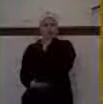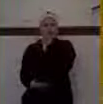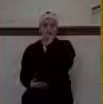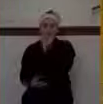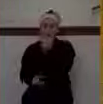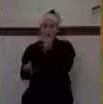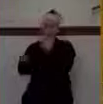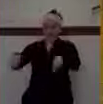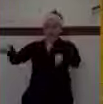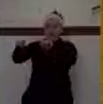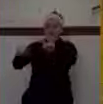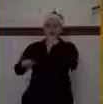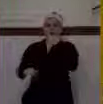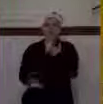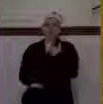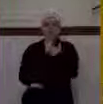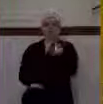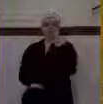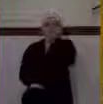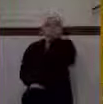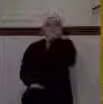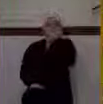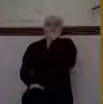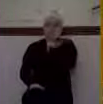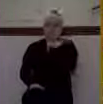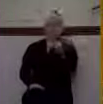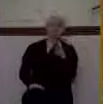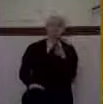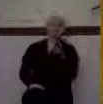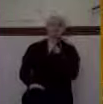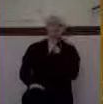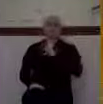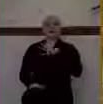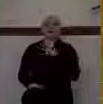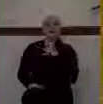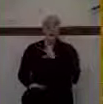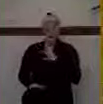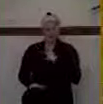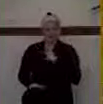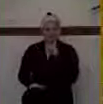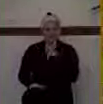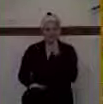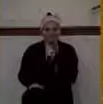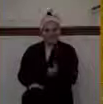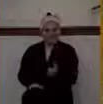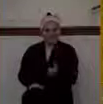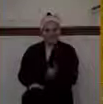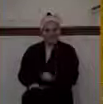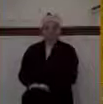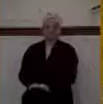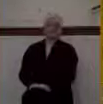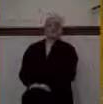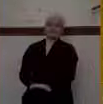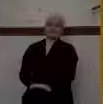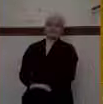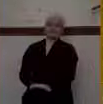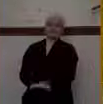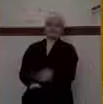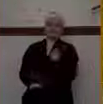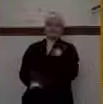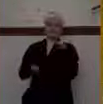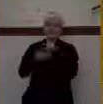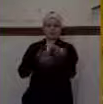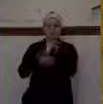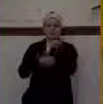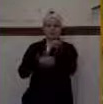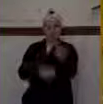all was fine. In fact, look at verse number 28. And it was so when the king went into the house of